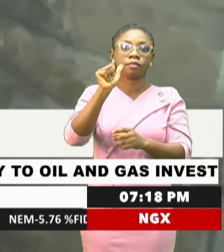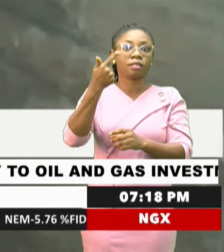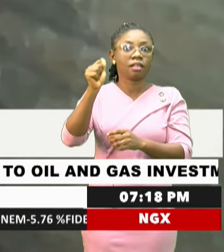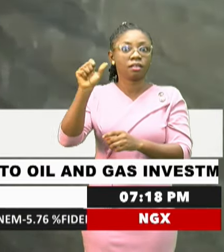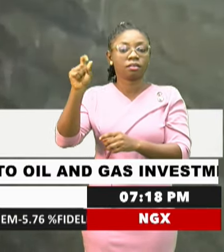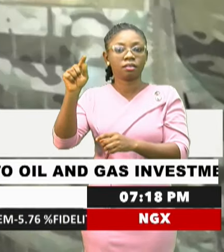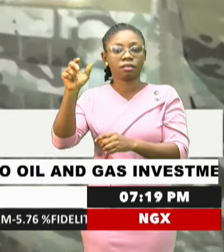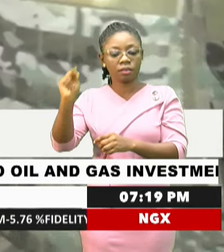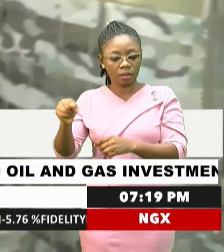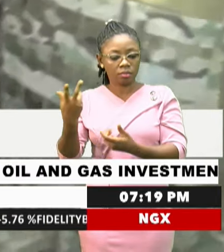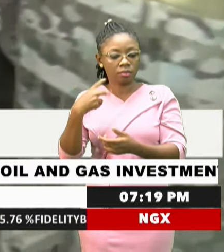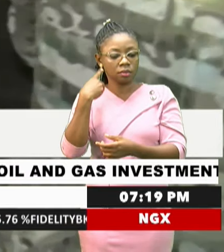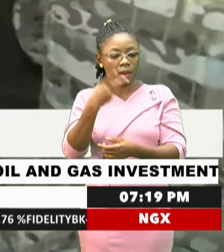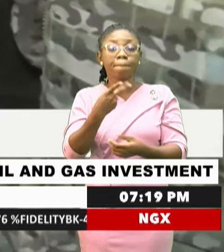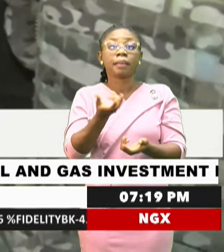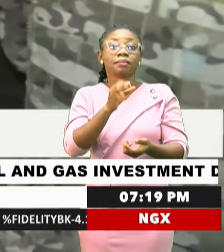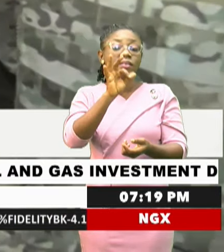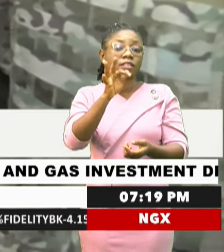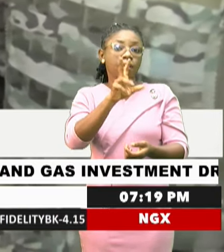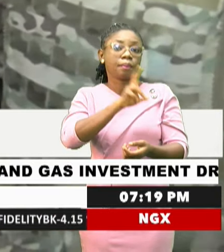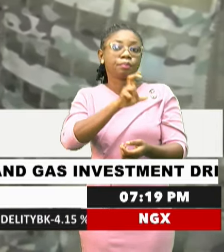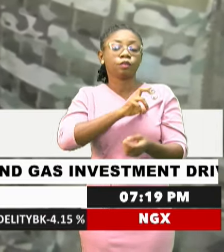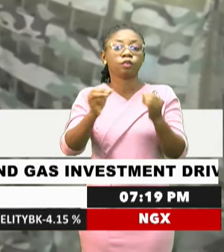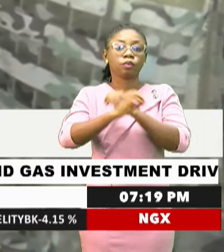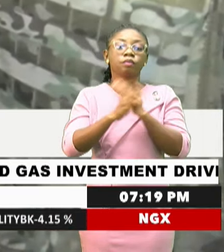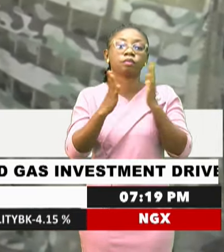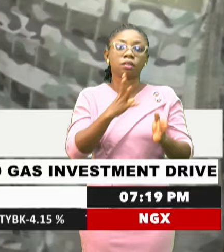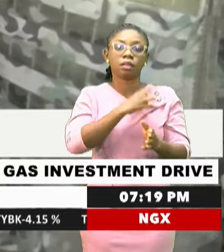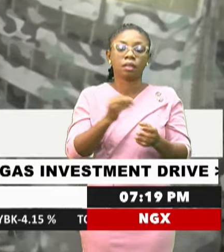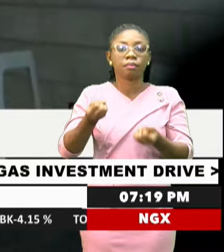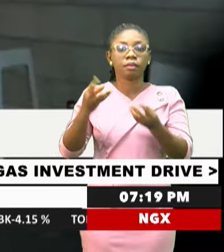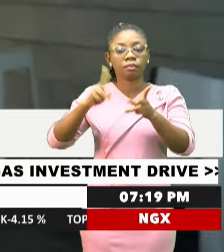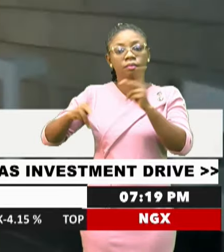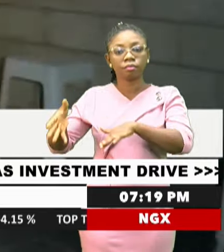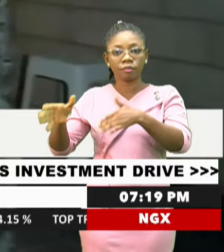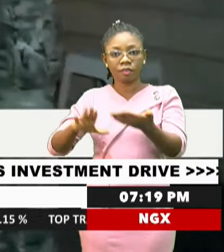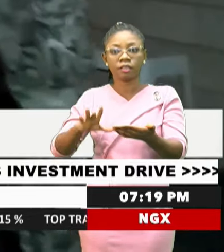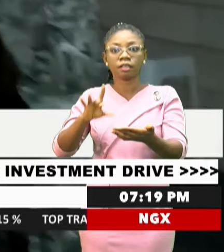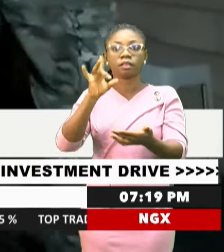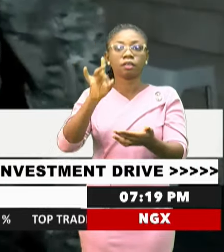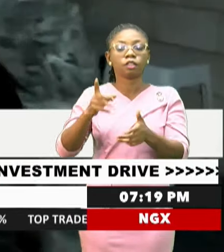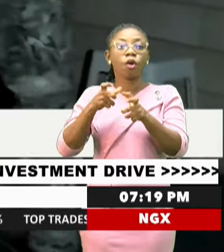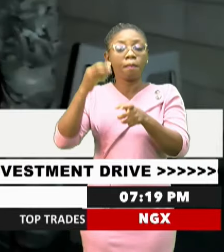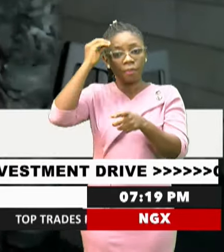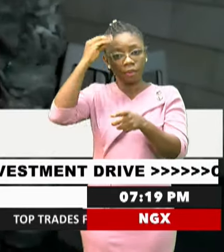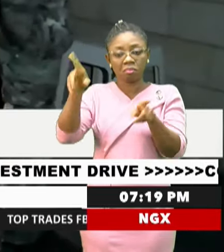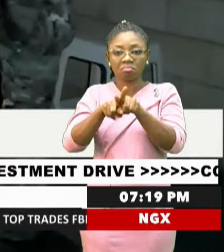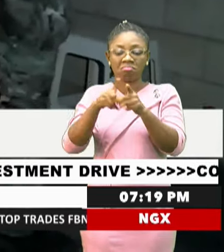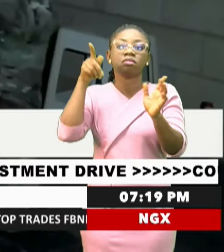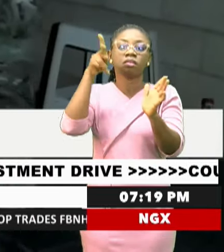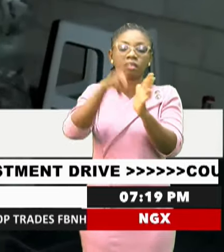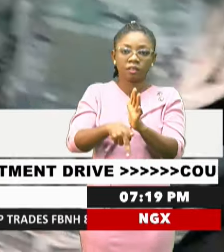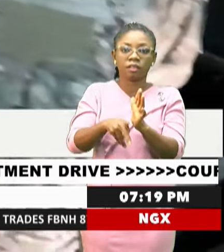19 police officers and several civilians dead. And six of the gunmen were also killed. The coordinated attacks